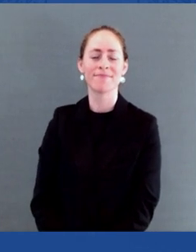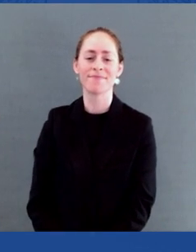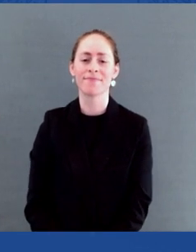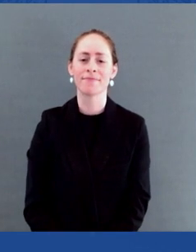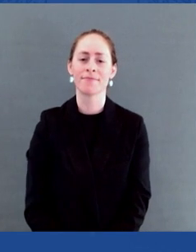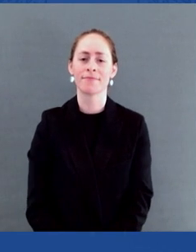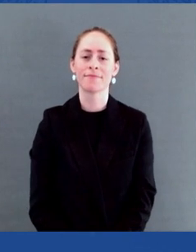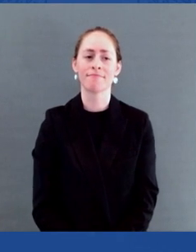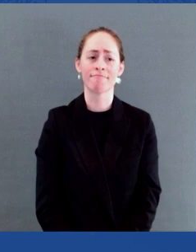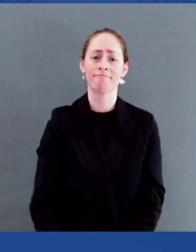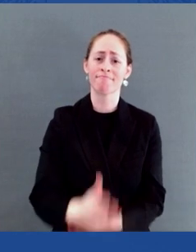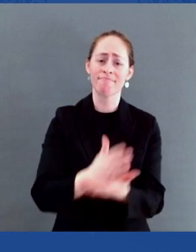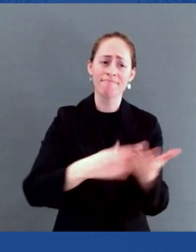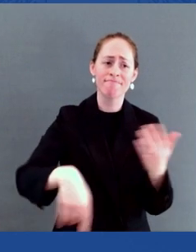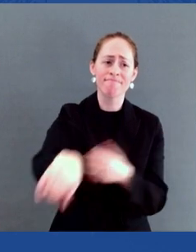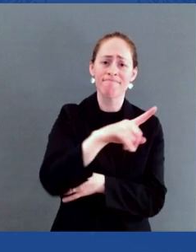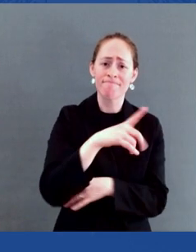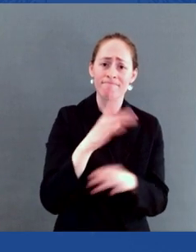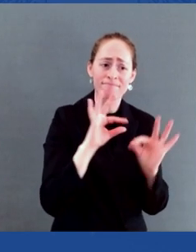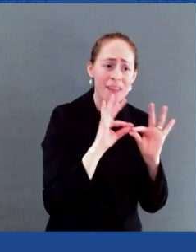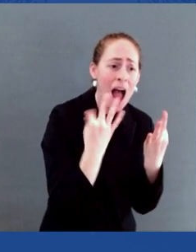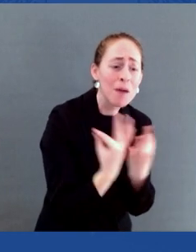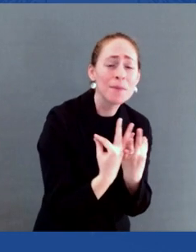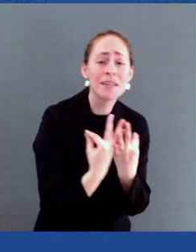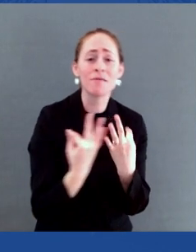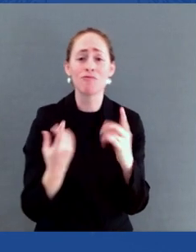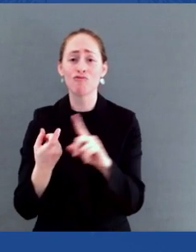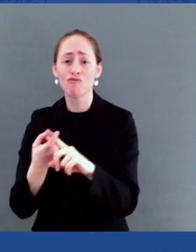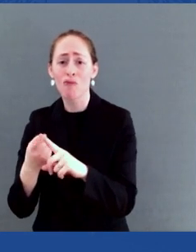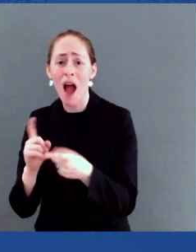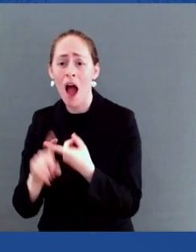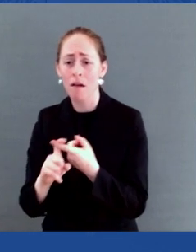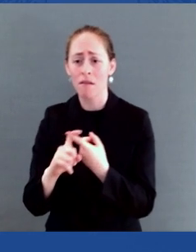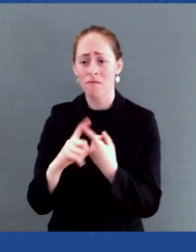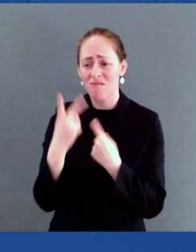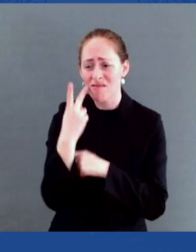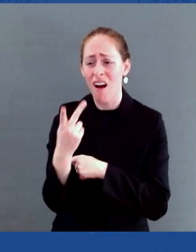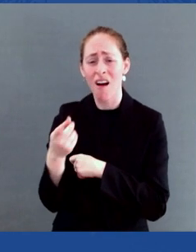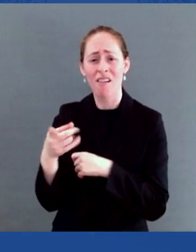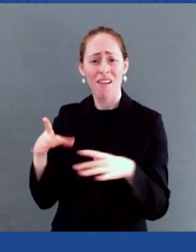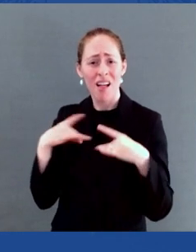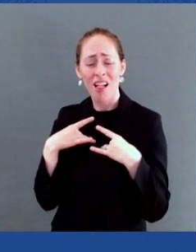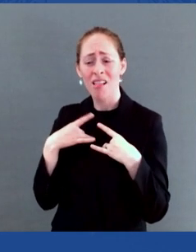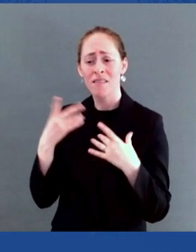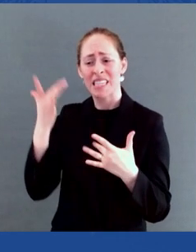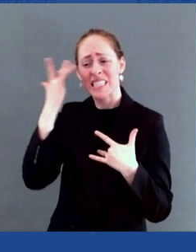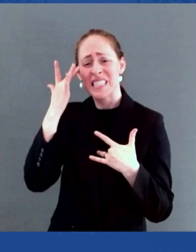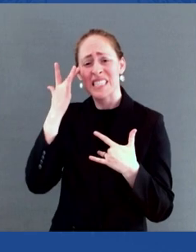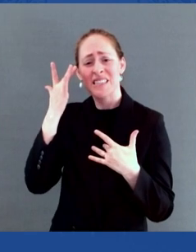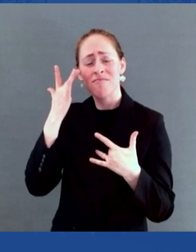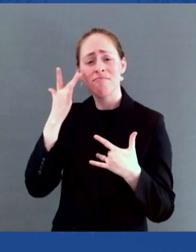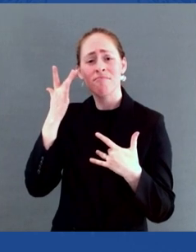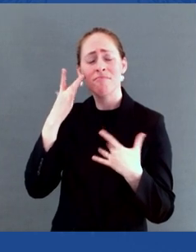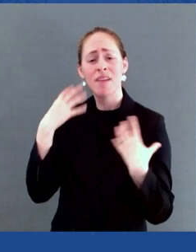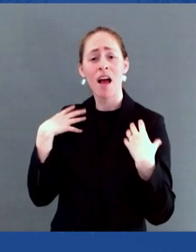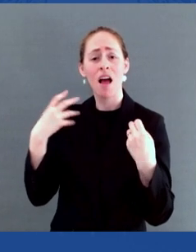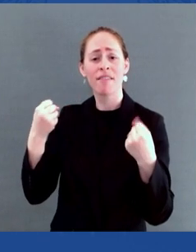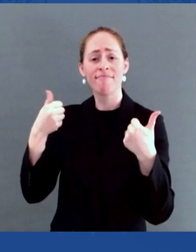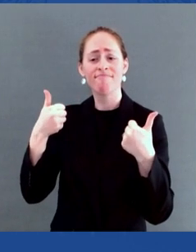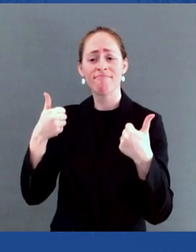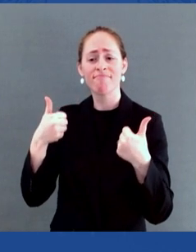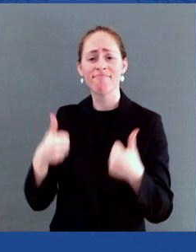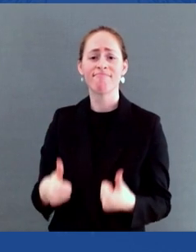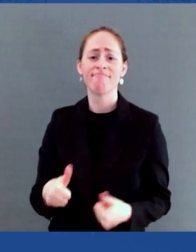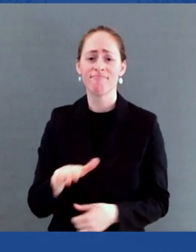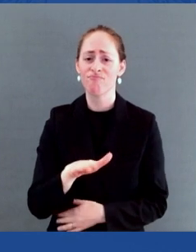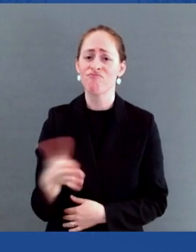away. In the past four decades, as has been mentioned, an estimated 36 million people, 36 million people,